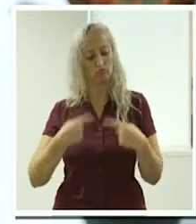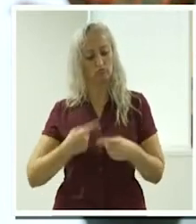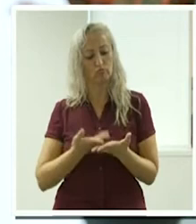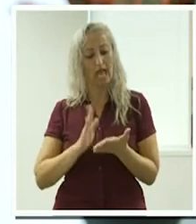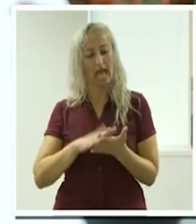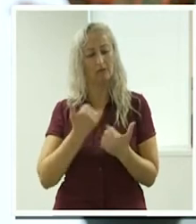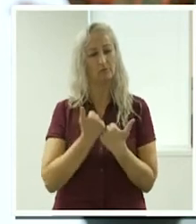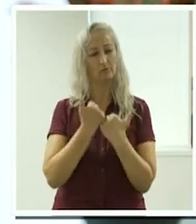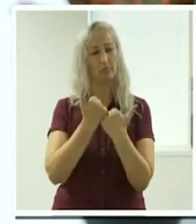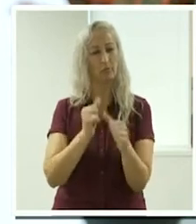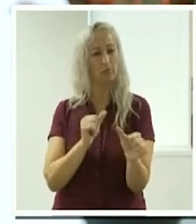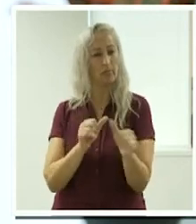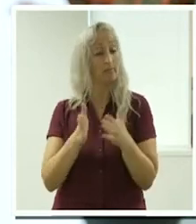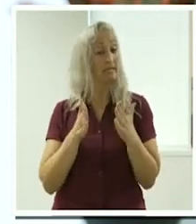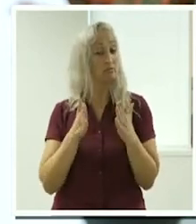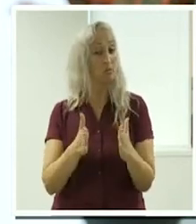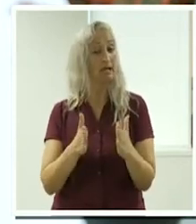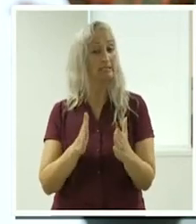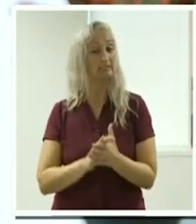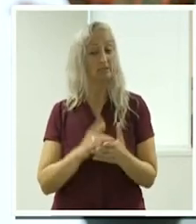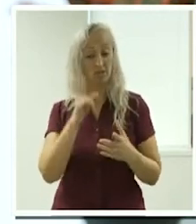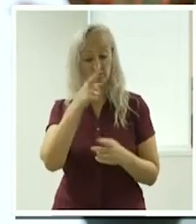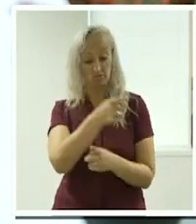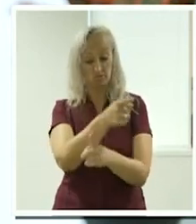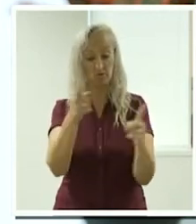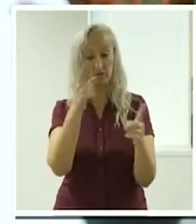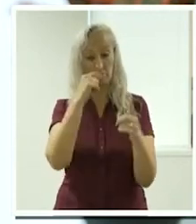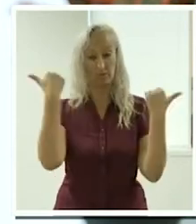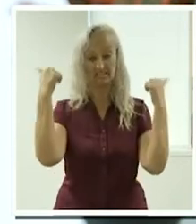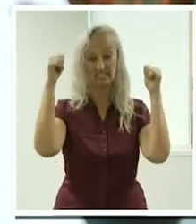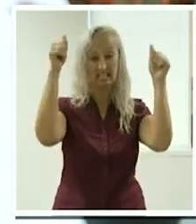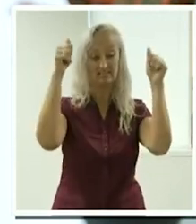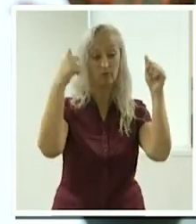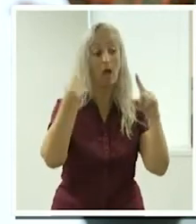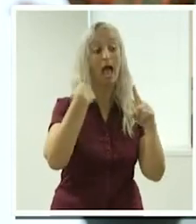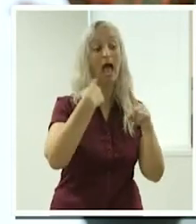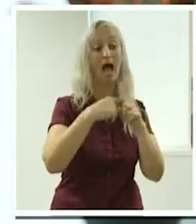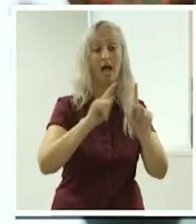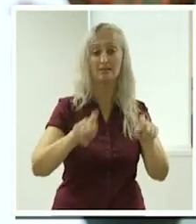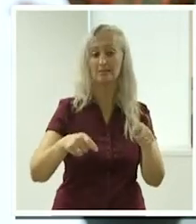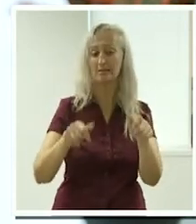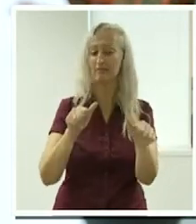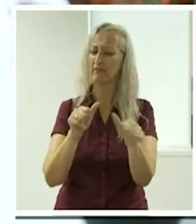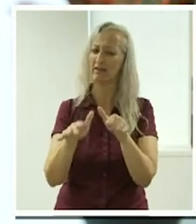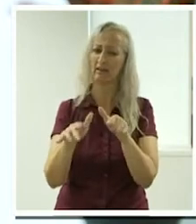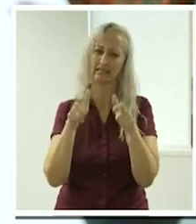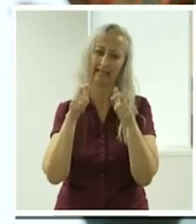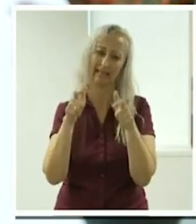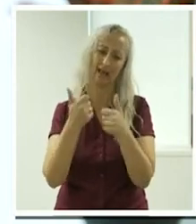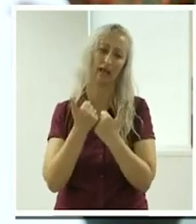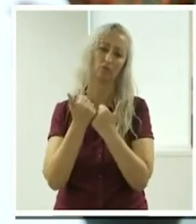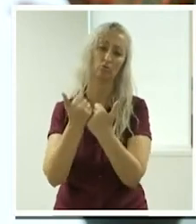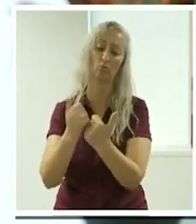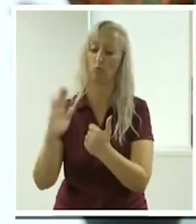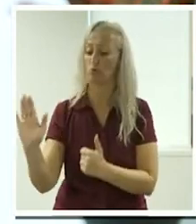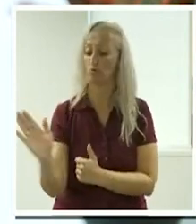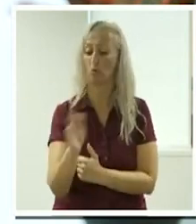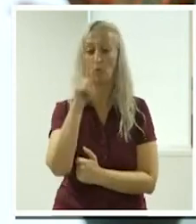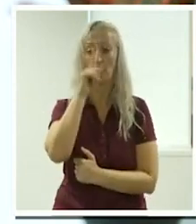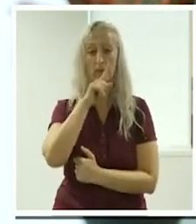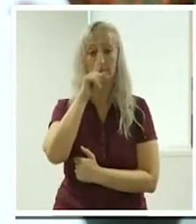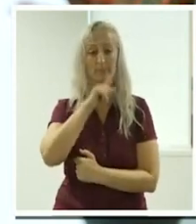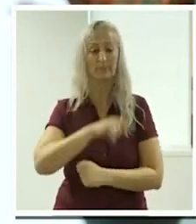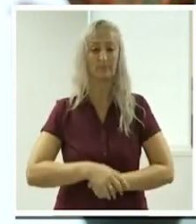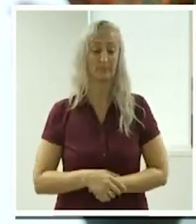business and and be successful in this sector and deliver great care and support to people in your community so thanks again um and you know